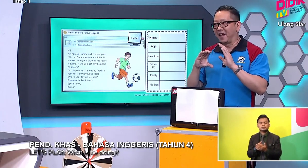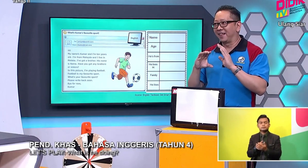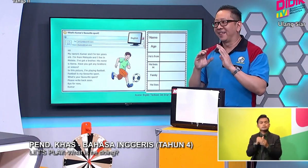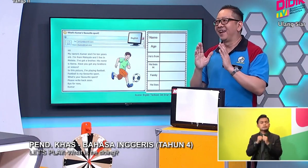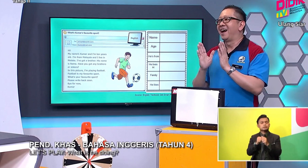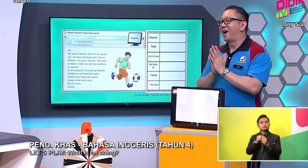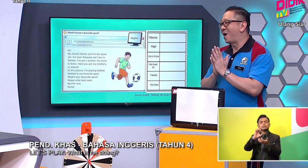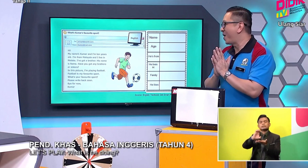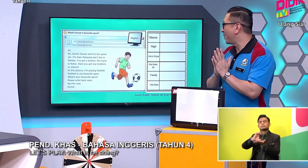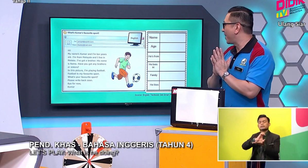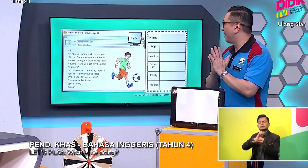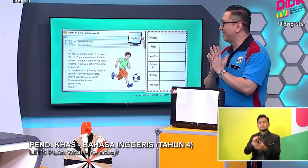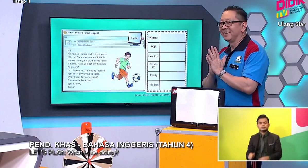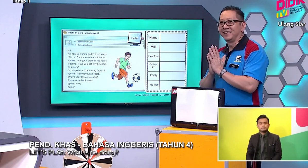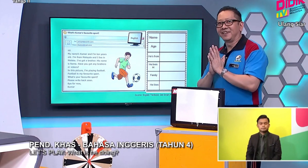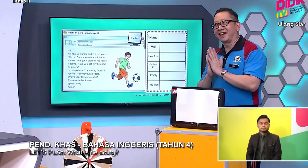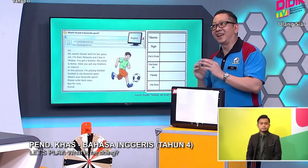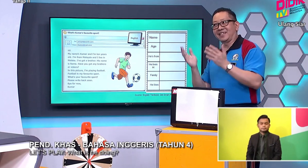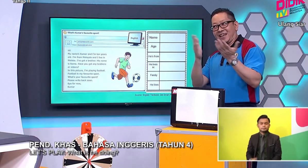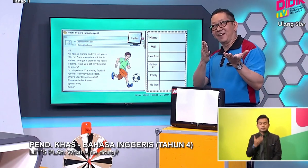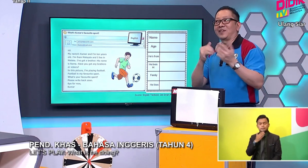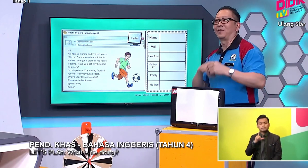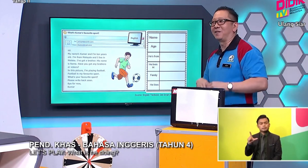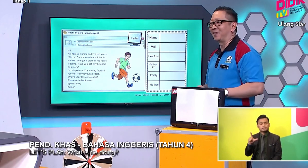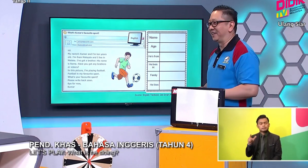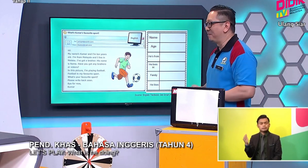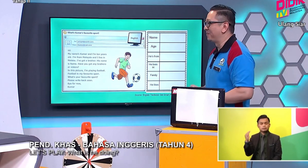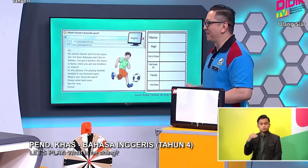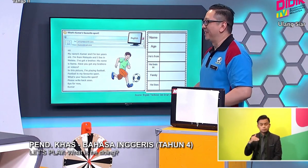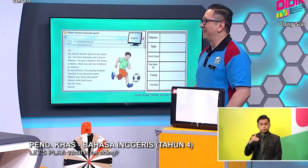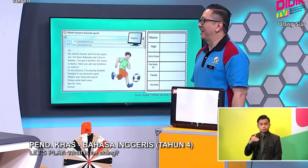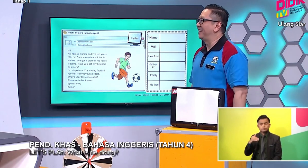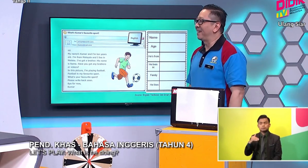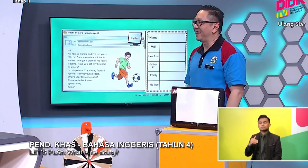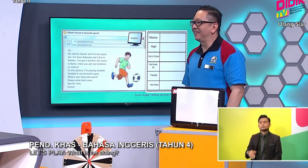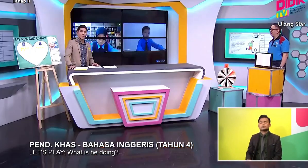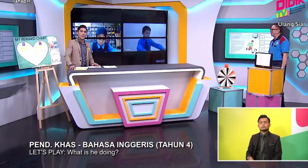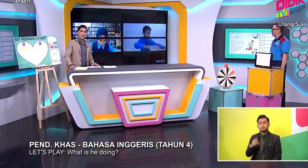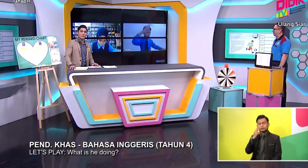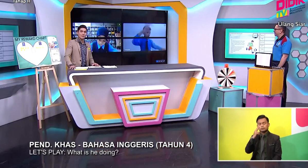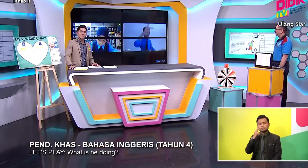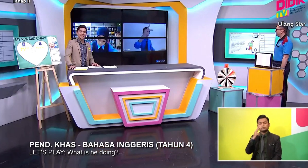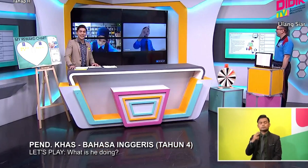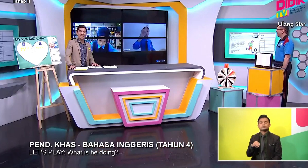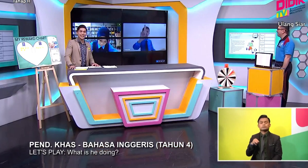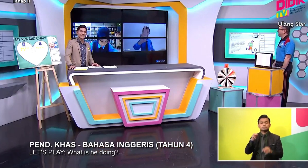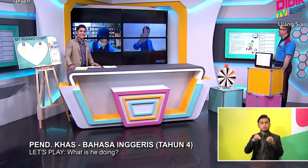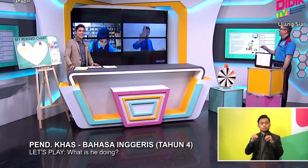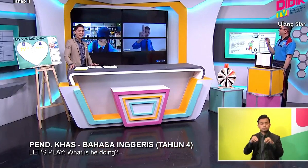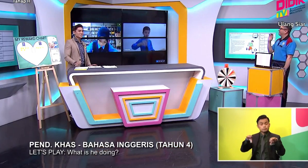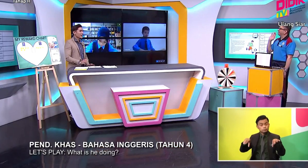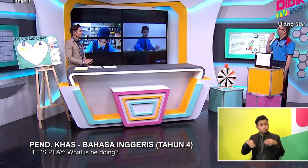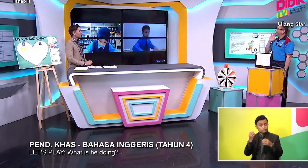Email Alright Okay Let's Have Some Time For Them Right Okay They Are Writing Now Peng Peng and